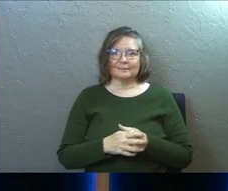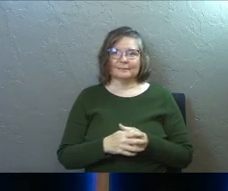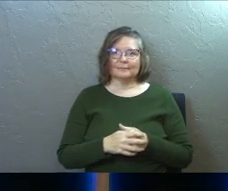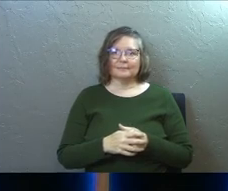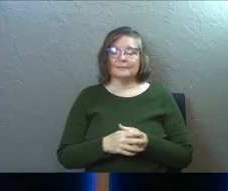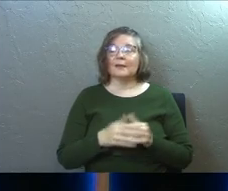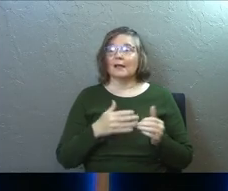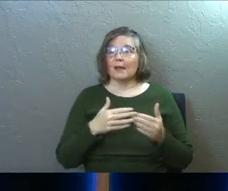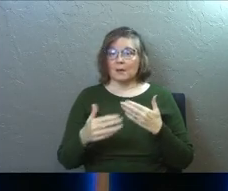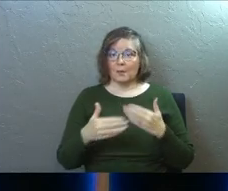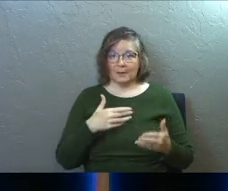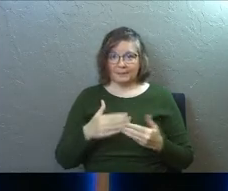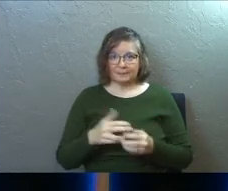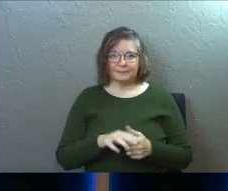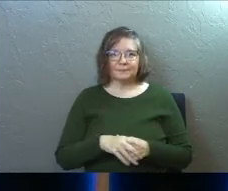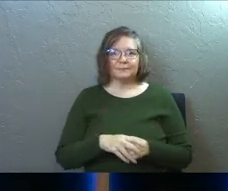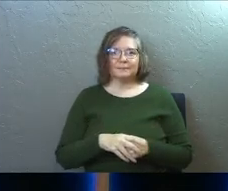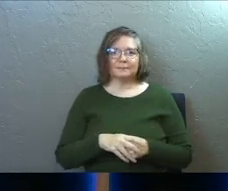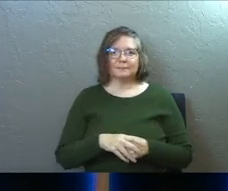Anyway.